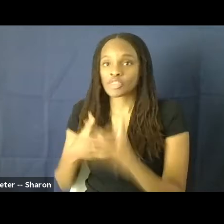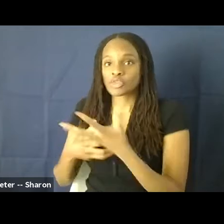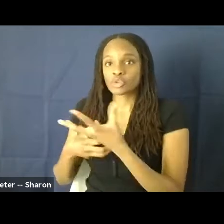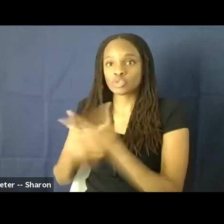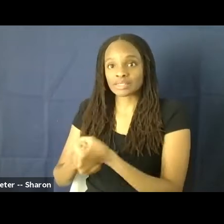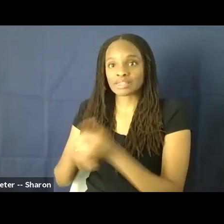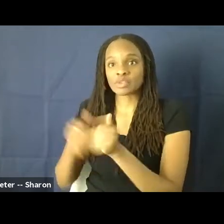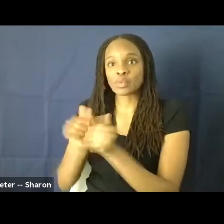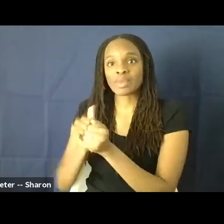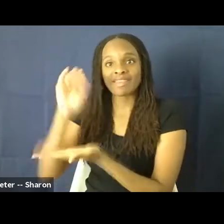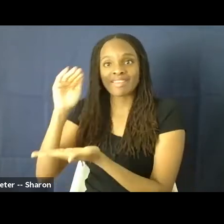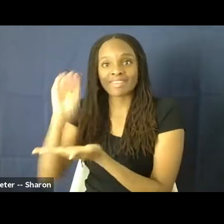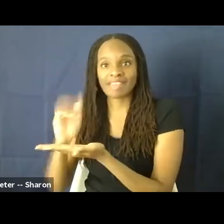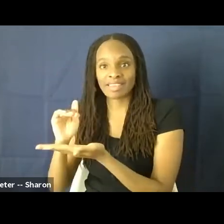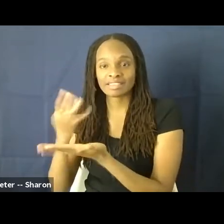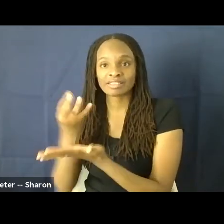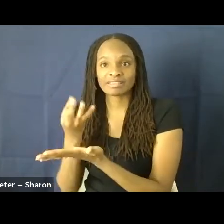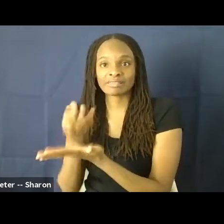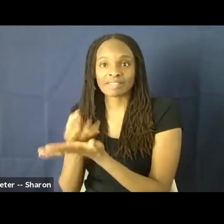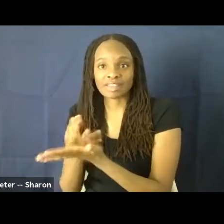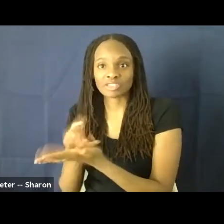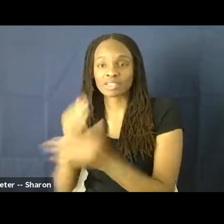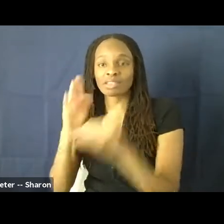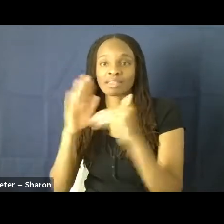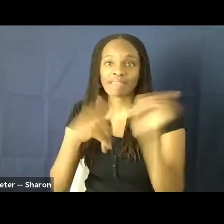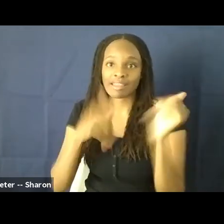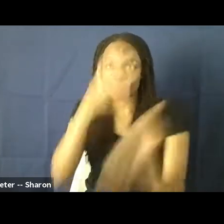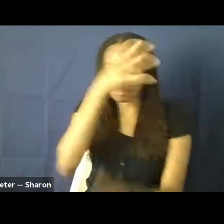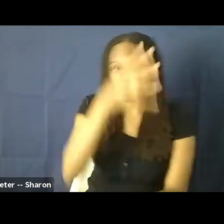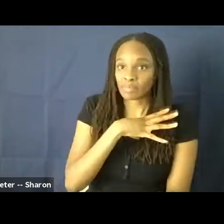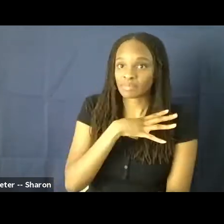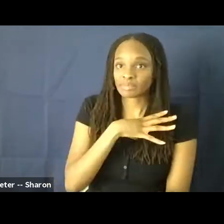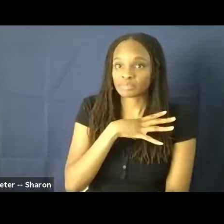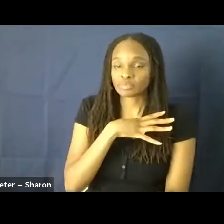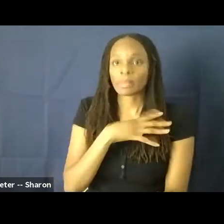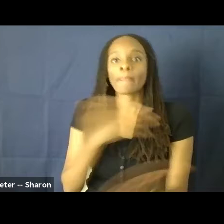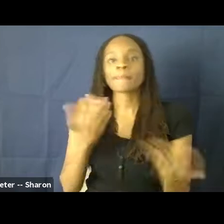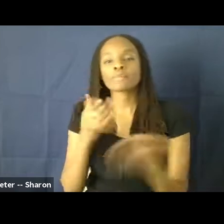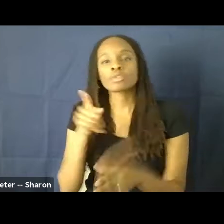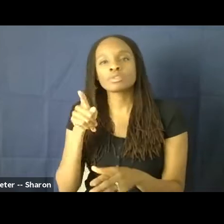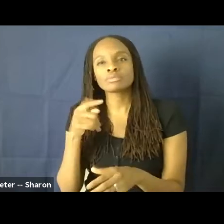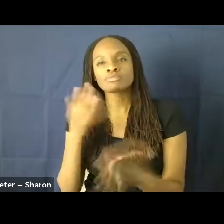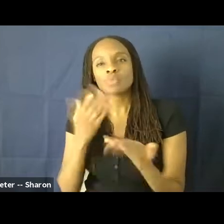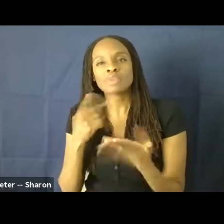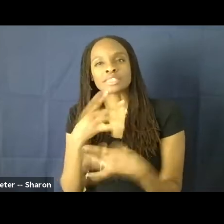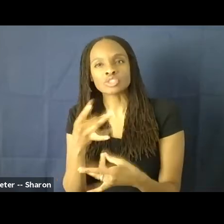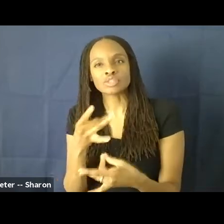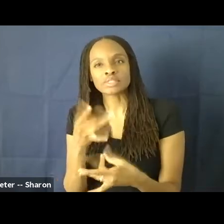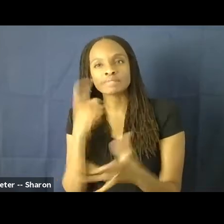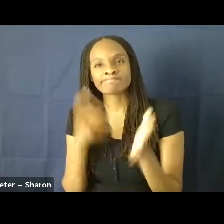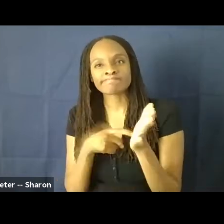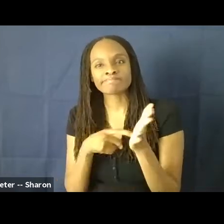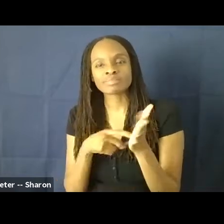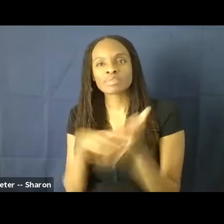financially than their male counterparts. But what is also interesting to note is that the domestic